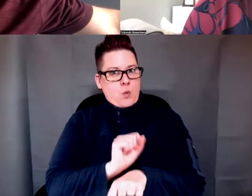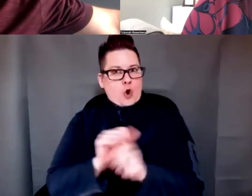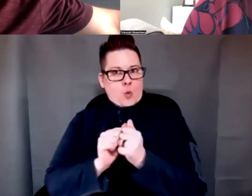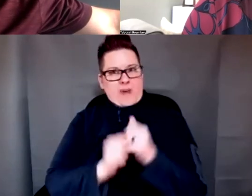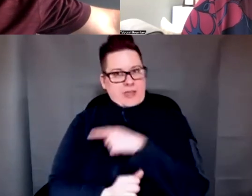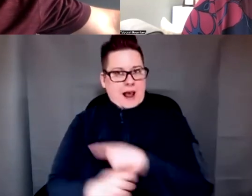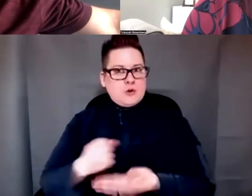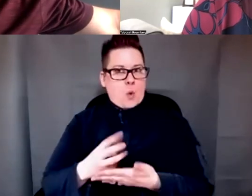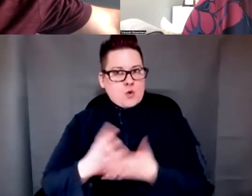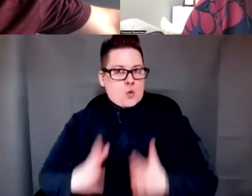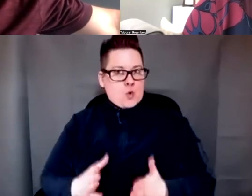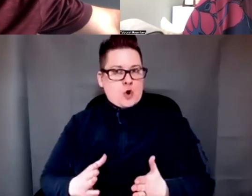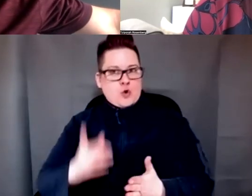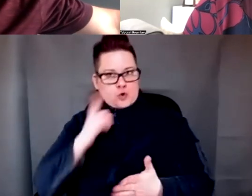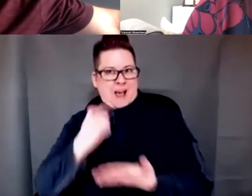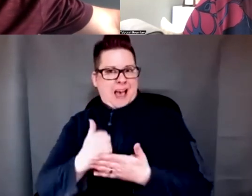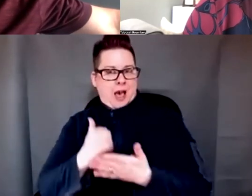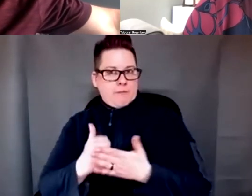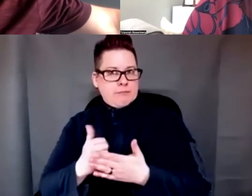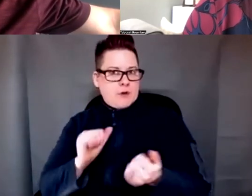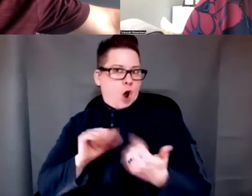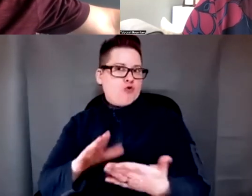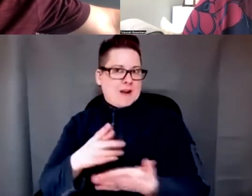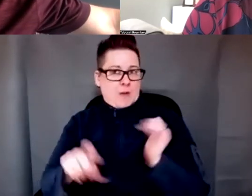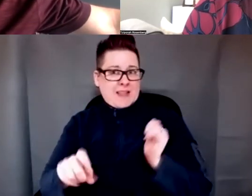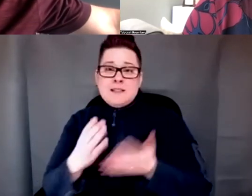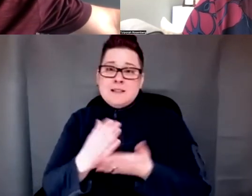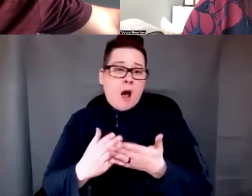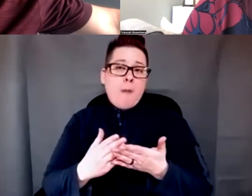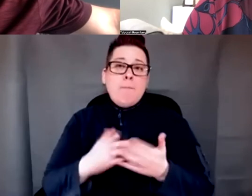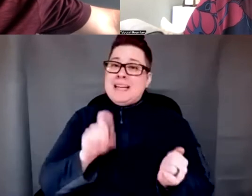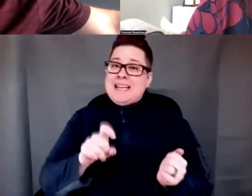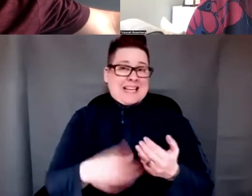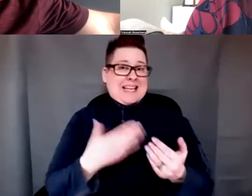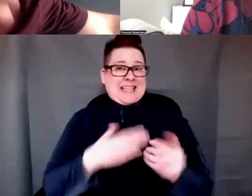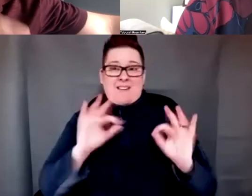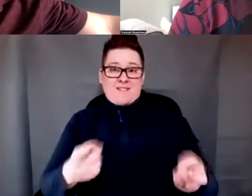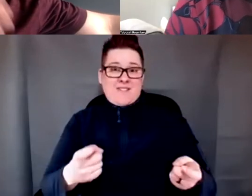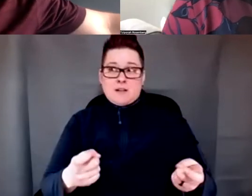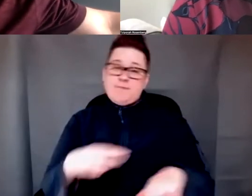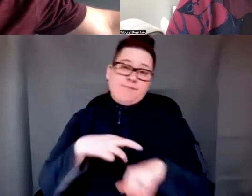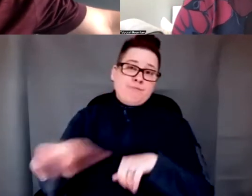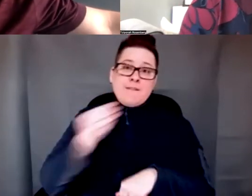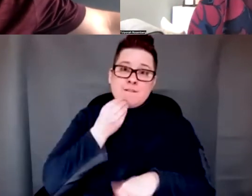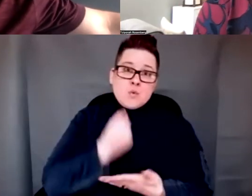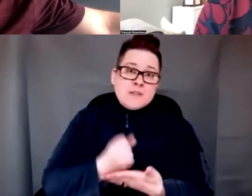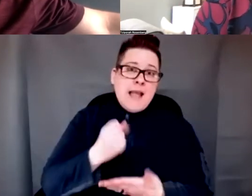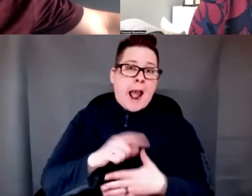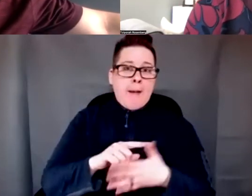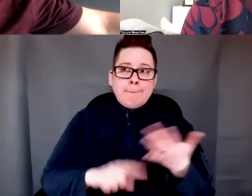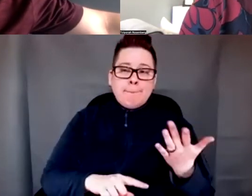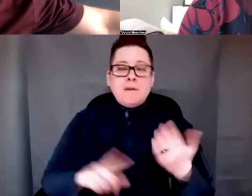worker to address those needs. Some needs are very much easier to address, like referral to food stamps or other services.